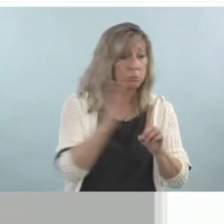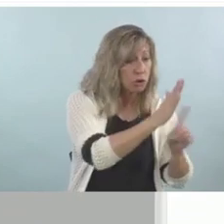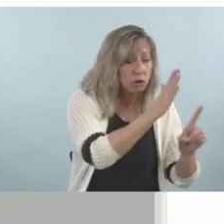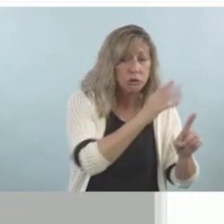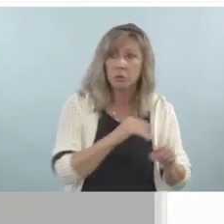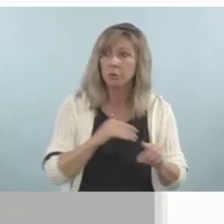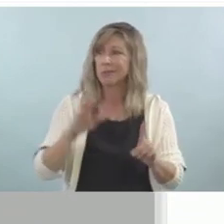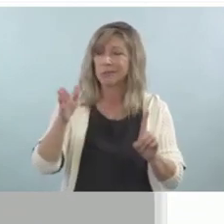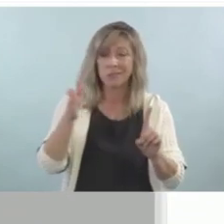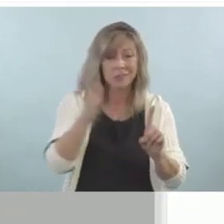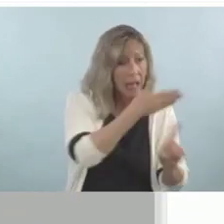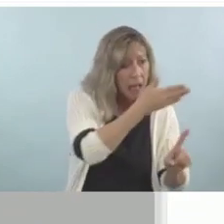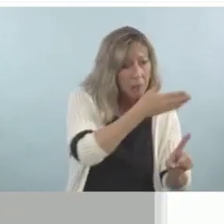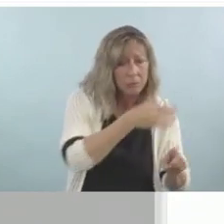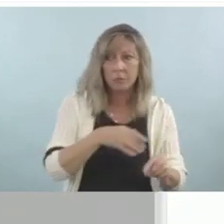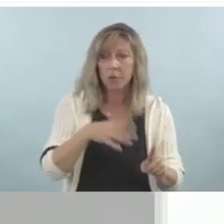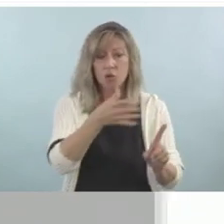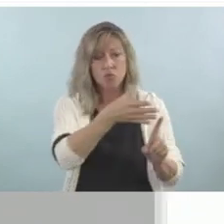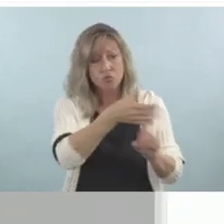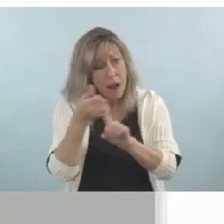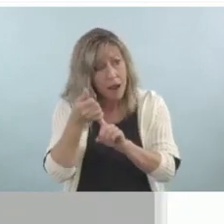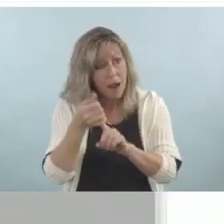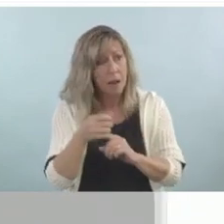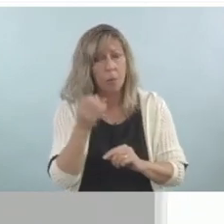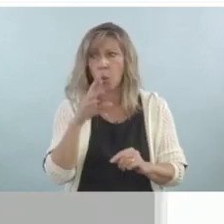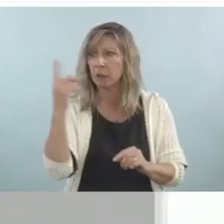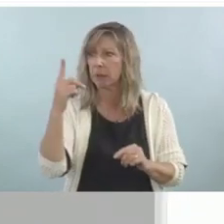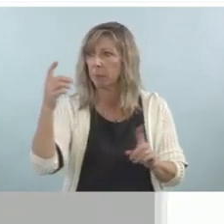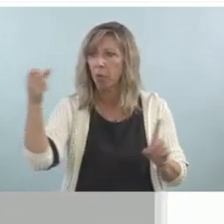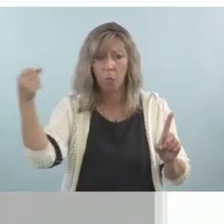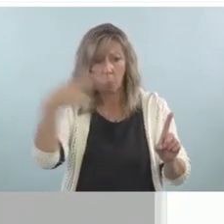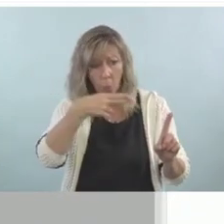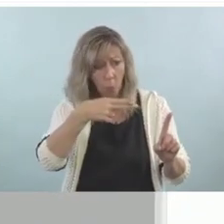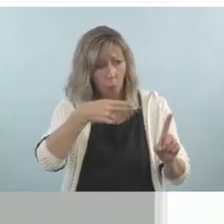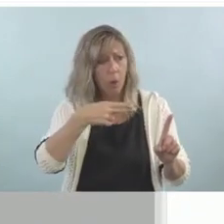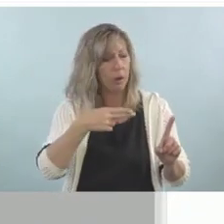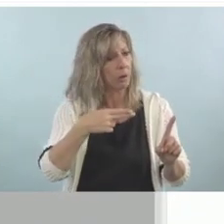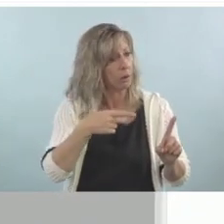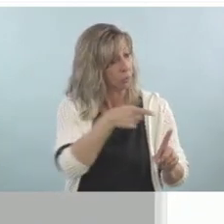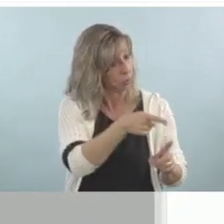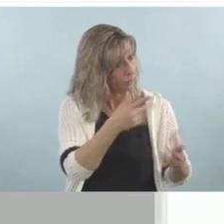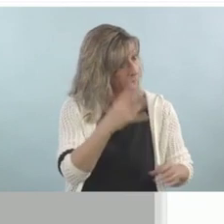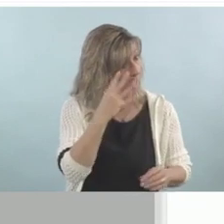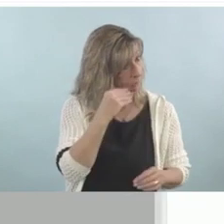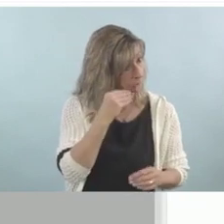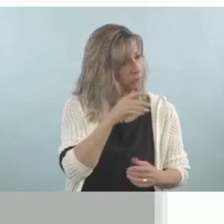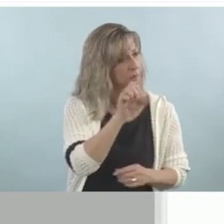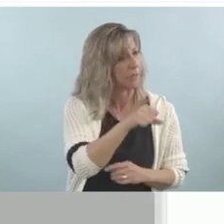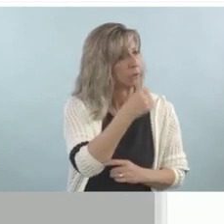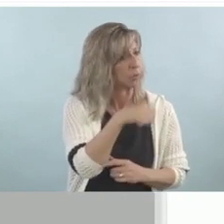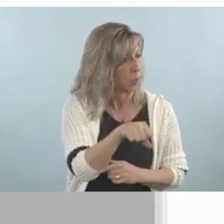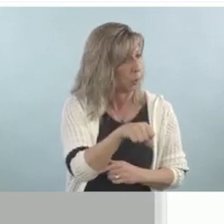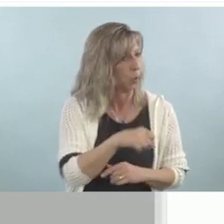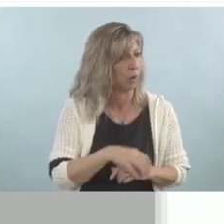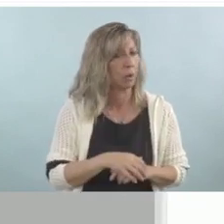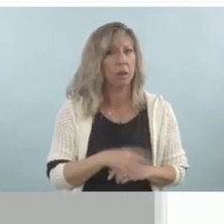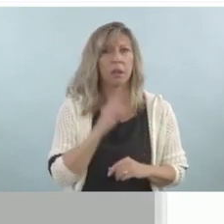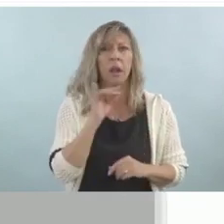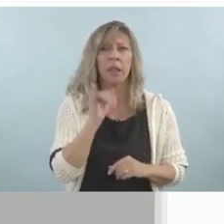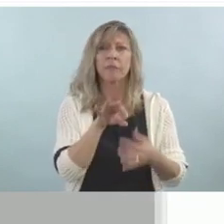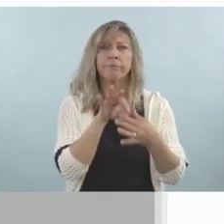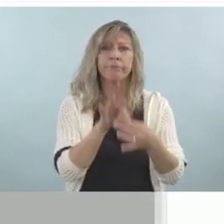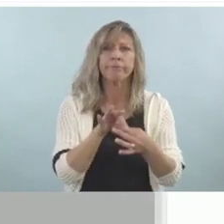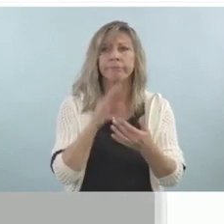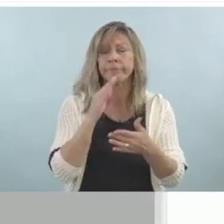had grabbed or had something thrown at her? So that goes to the core of like a partner violence or domestic